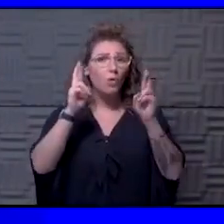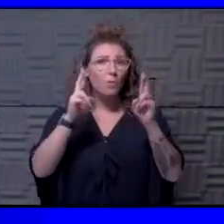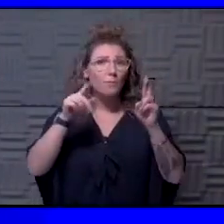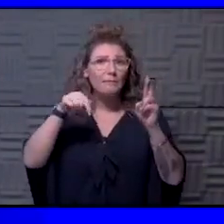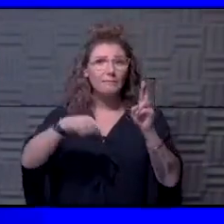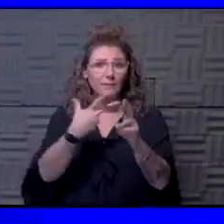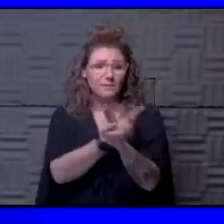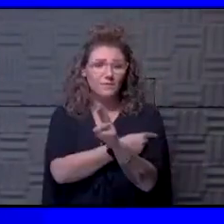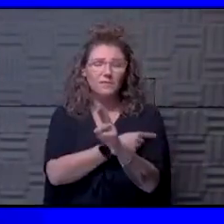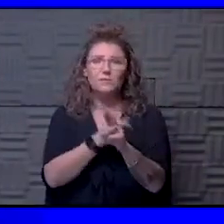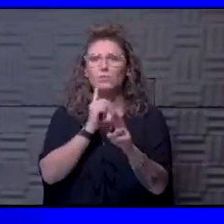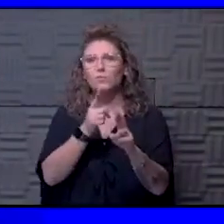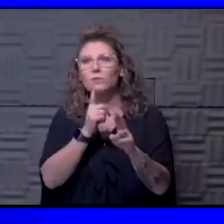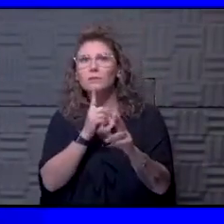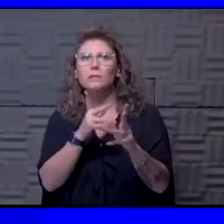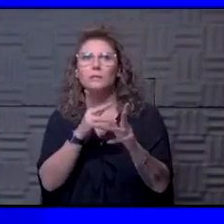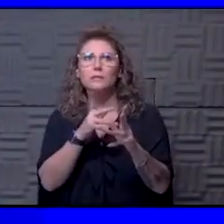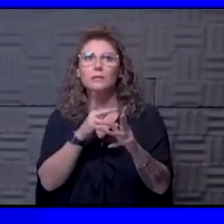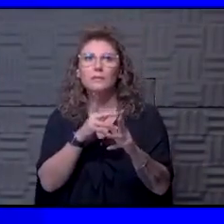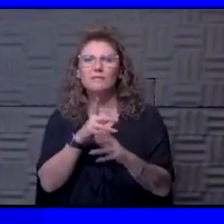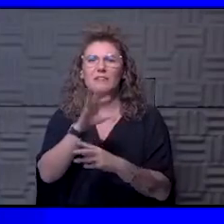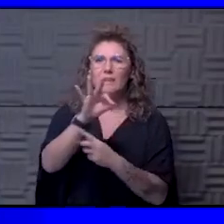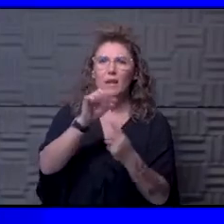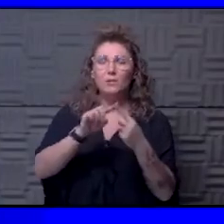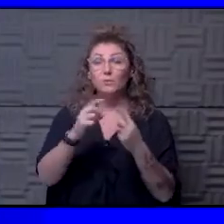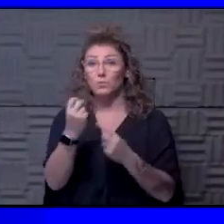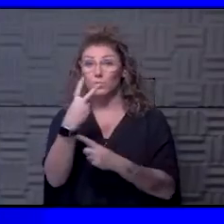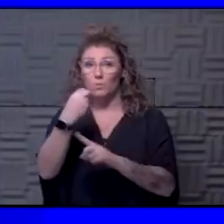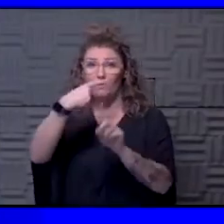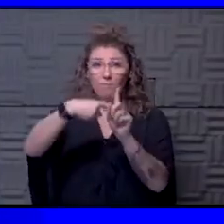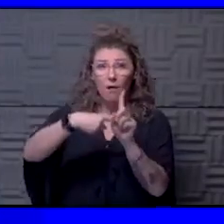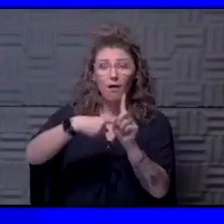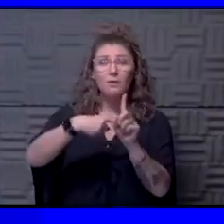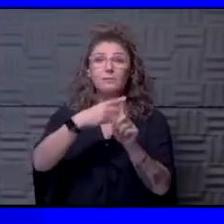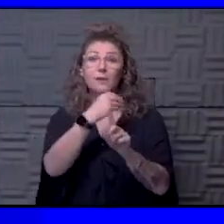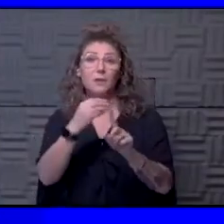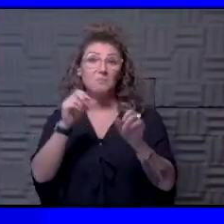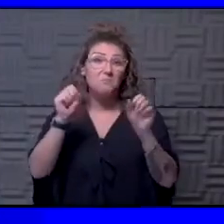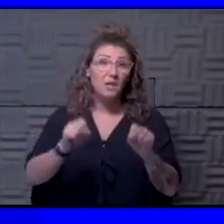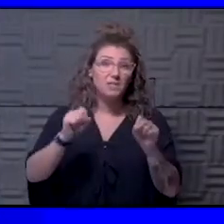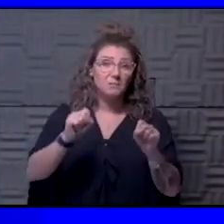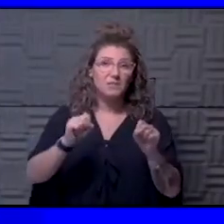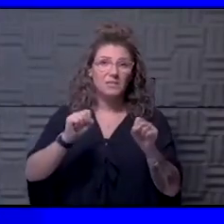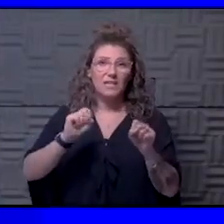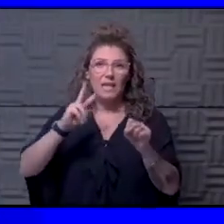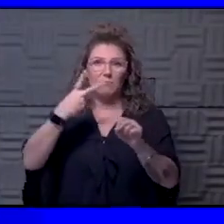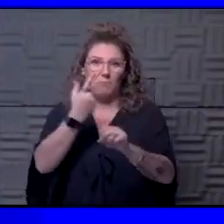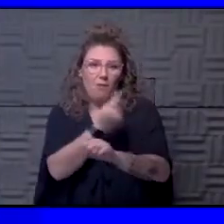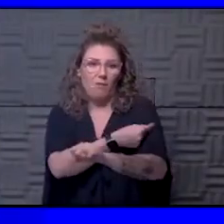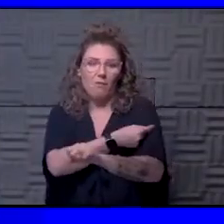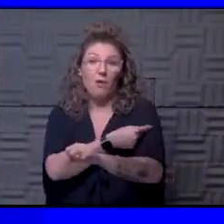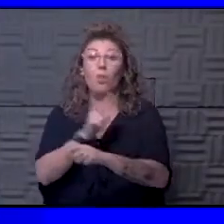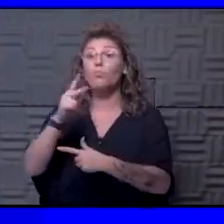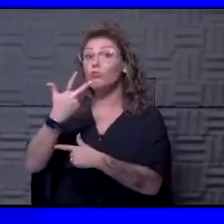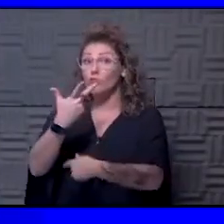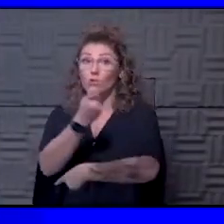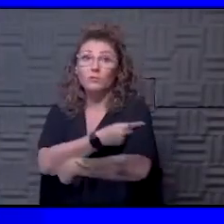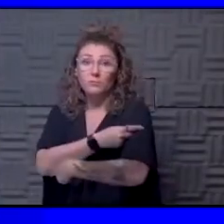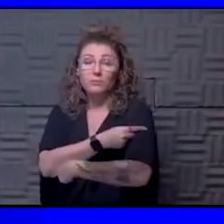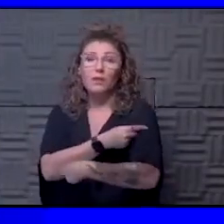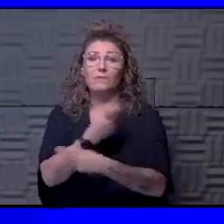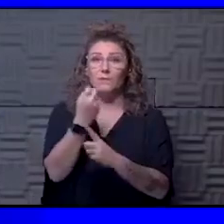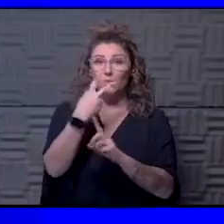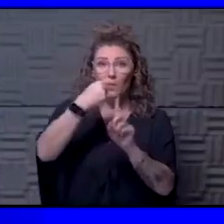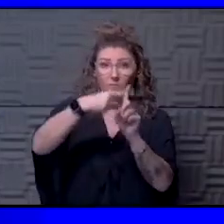vaccine that you're really going to get that nine to 12 months with the possibility of a booster at that 12-month mark. But again,